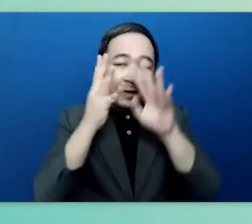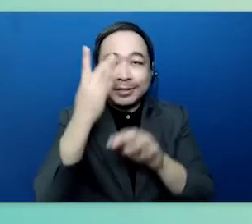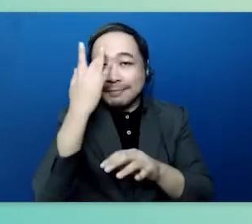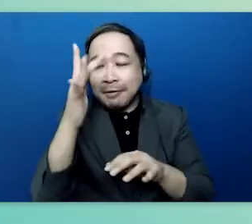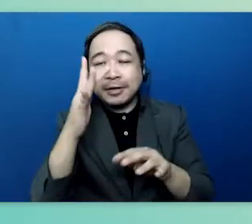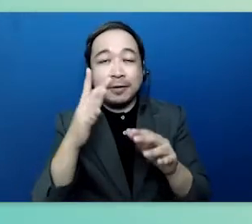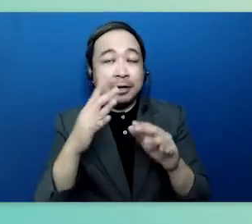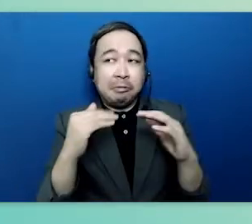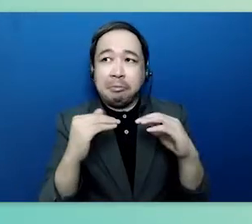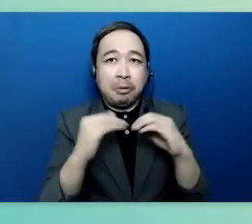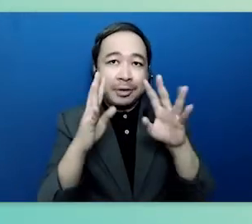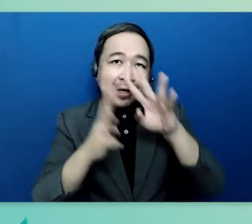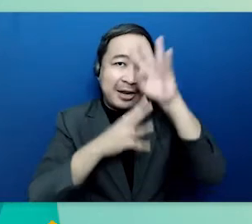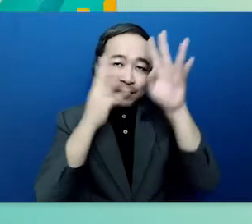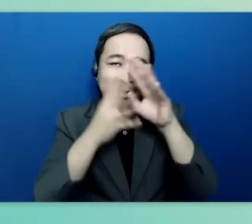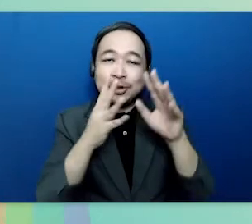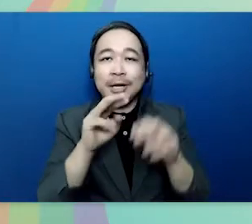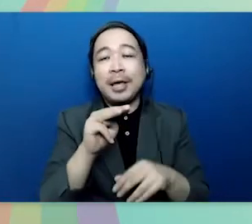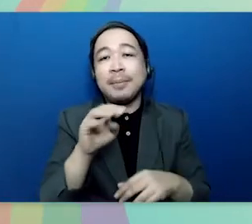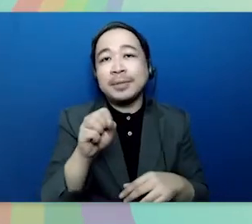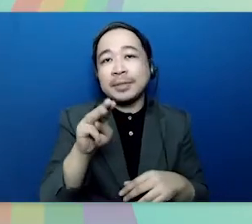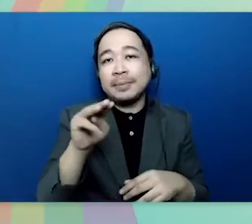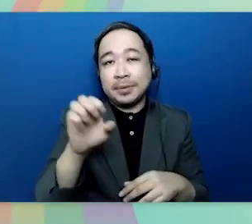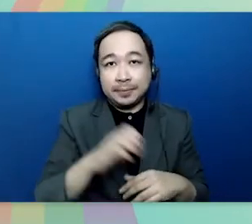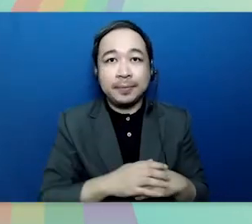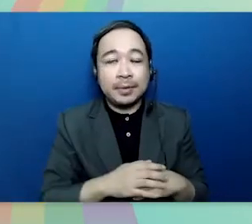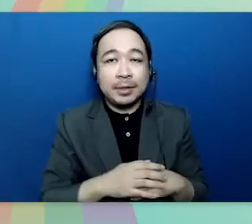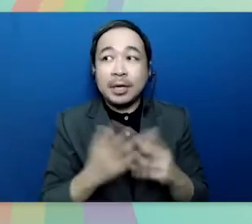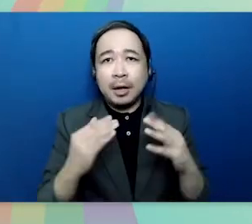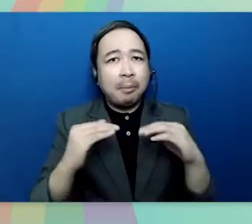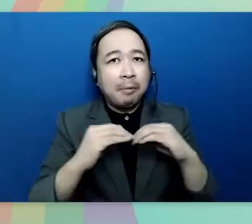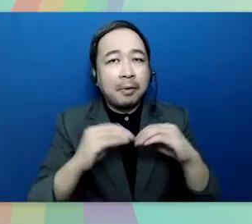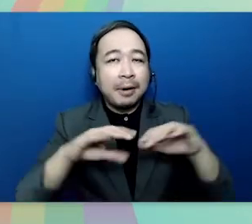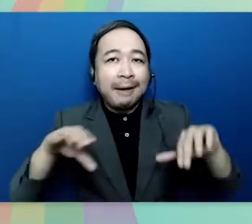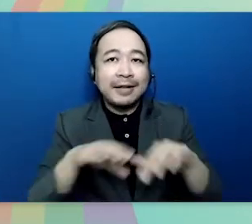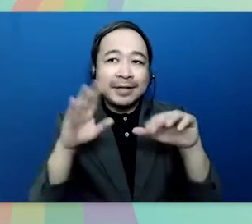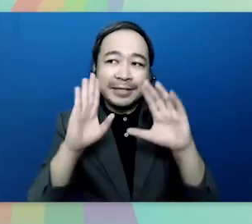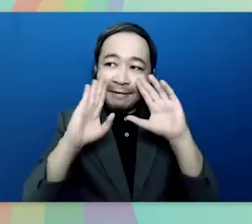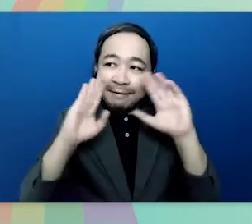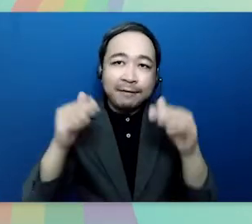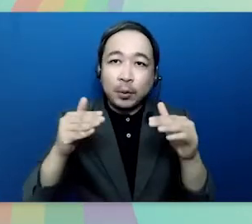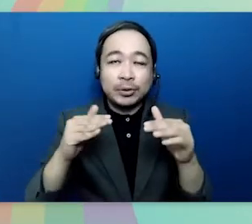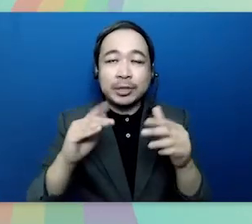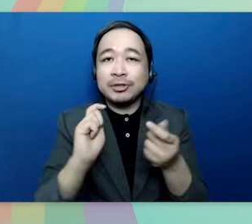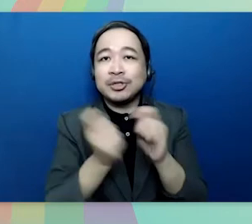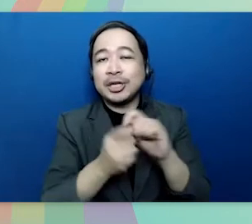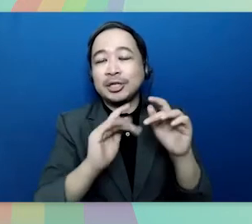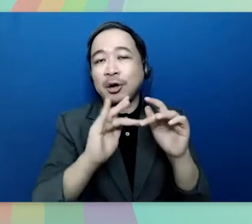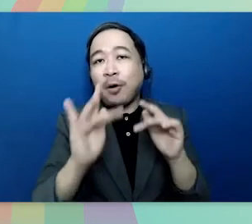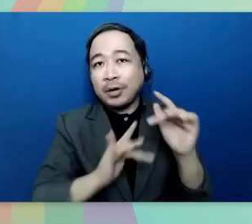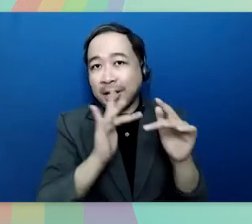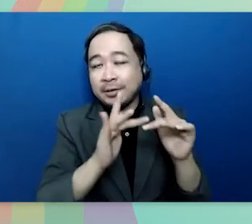and innovative or innovation oriented msmes more activities have pivoted online